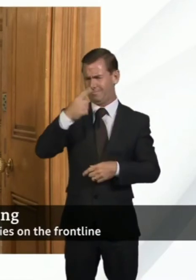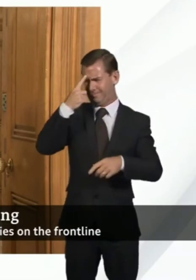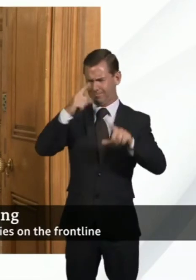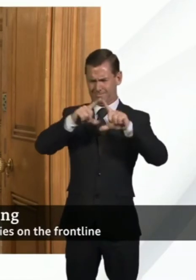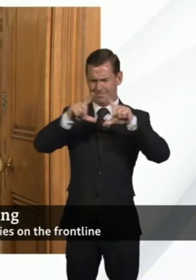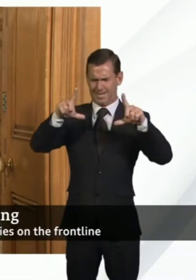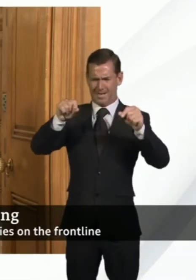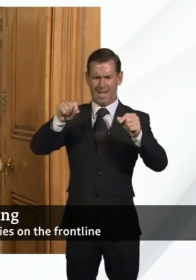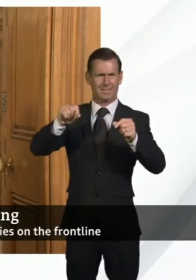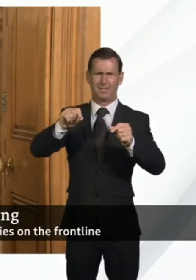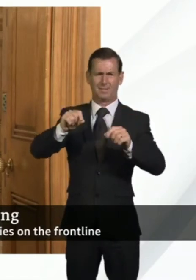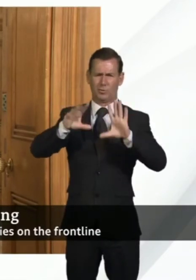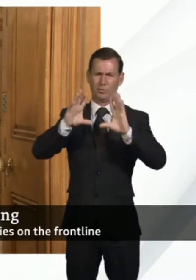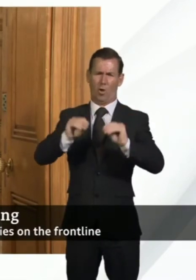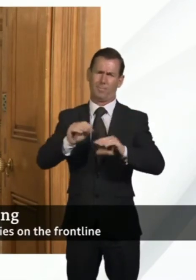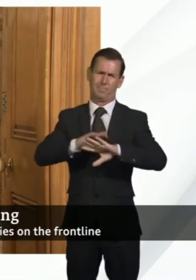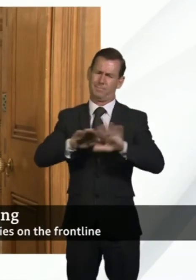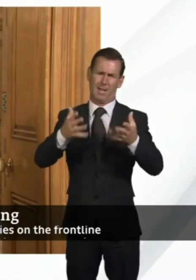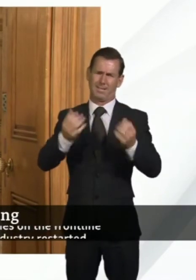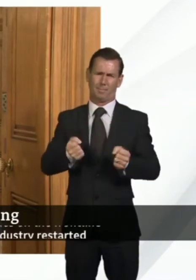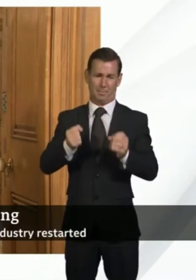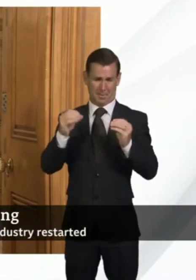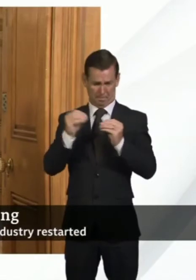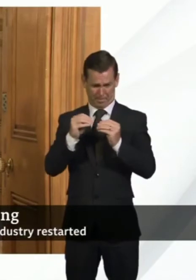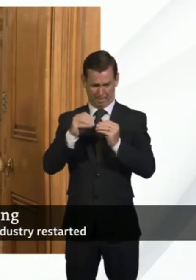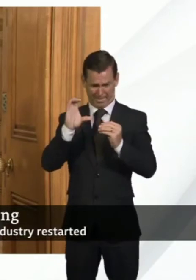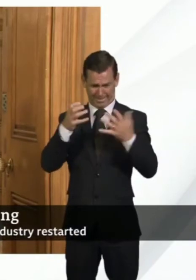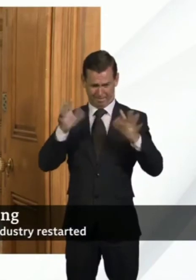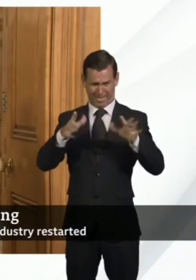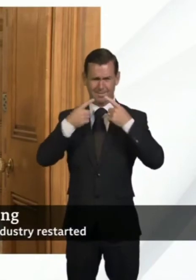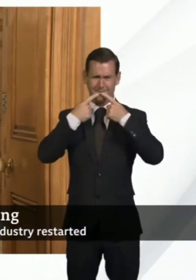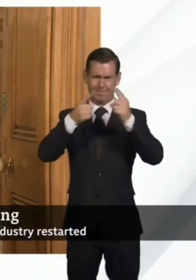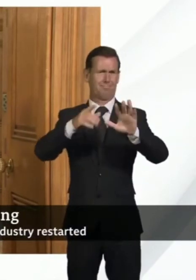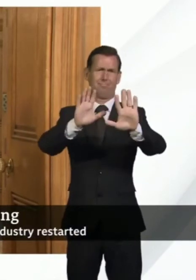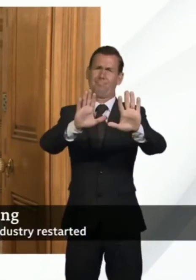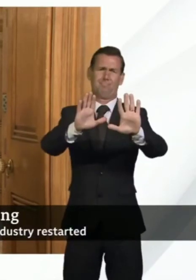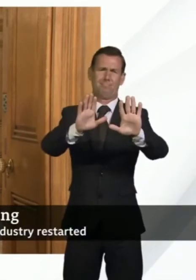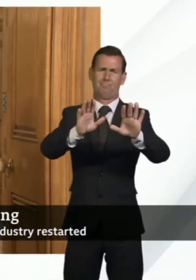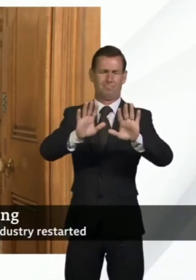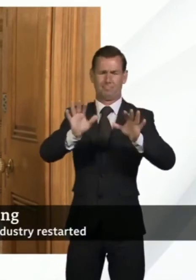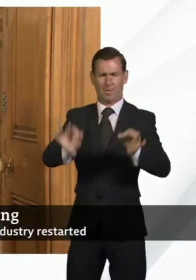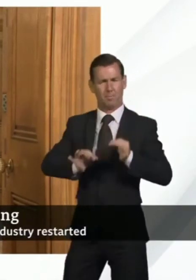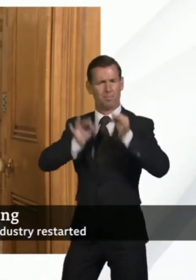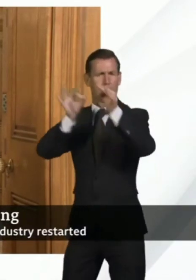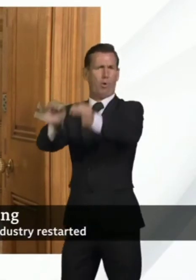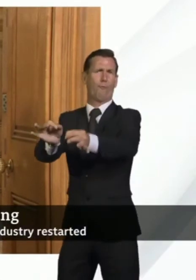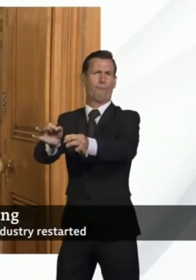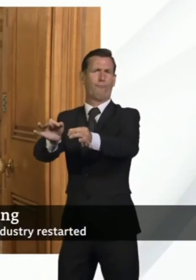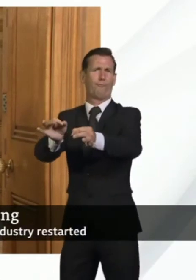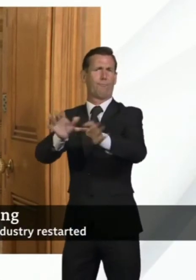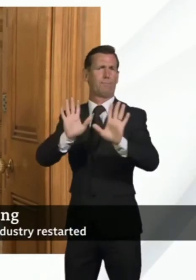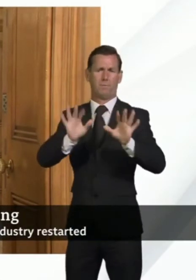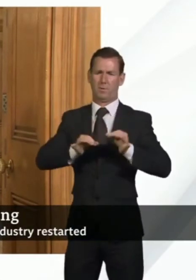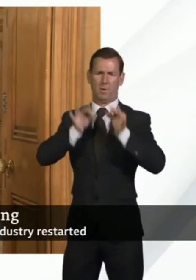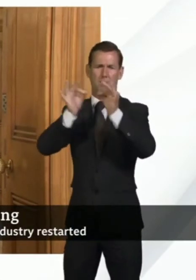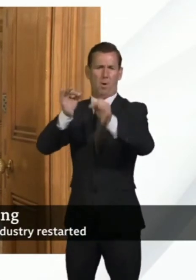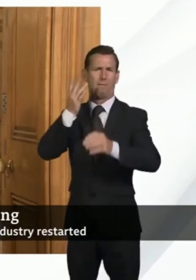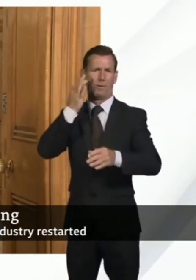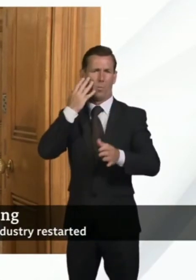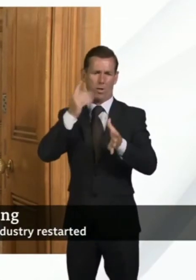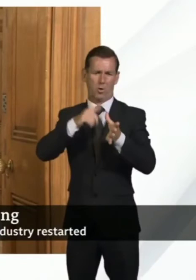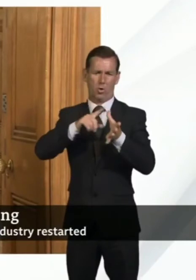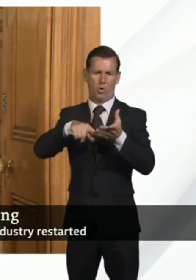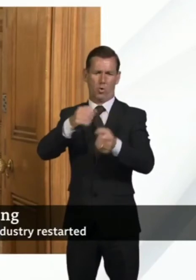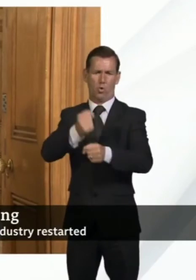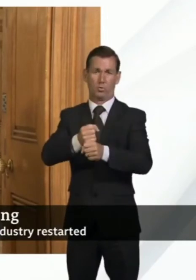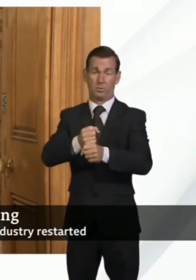TV licence which is why they rightly extended the proposal for removing it to the beginning of August.